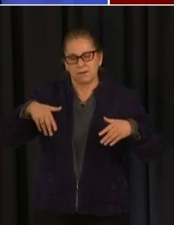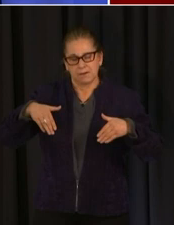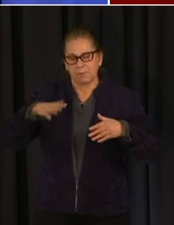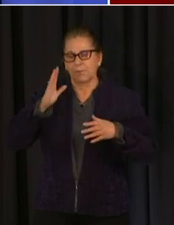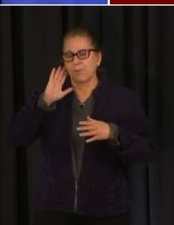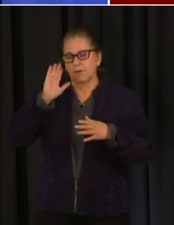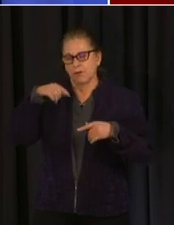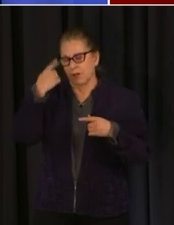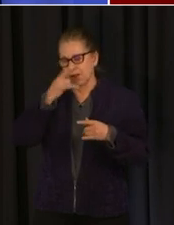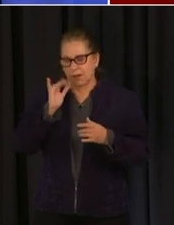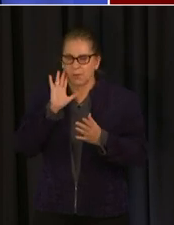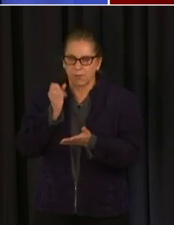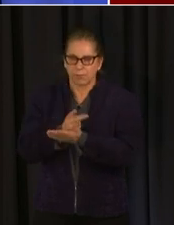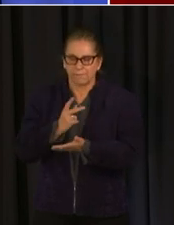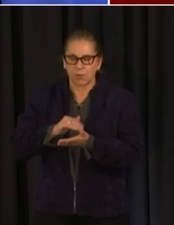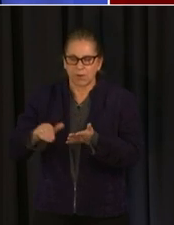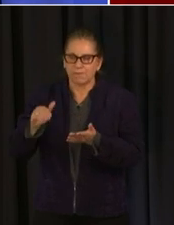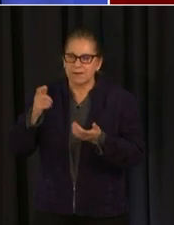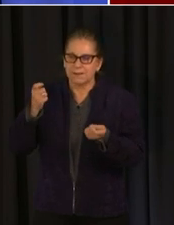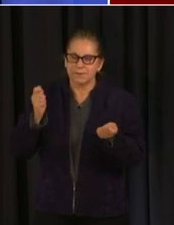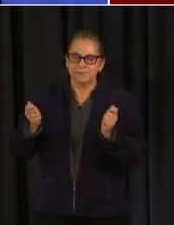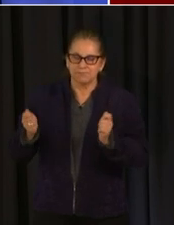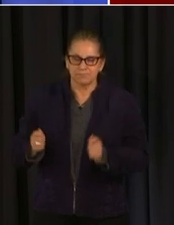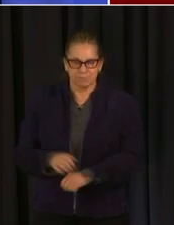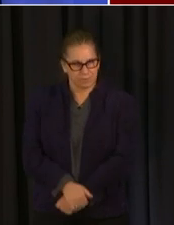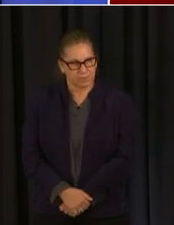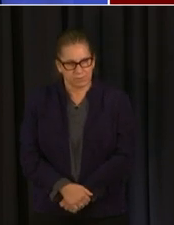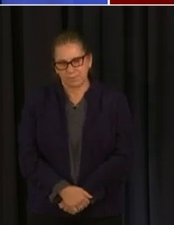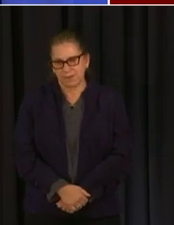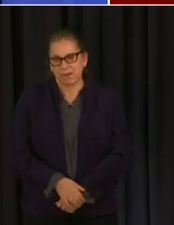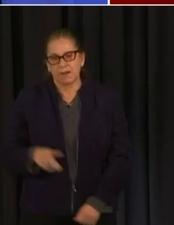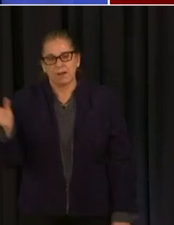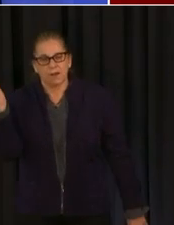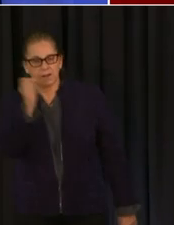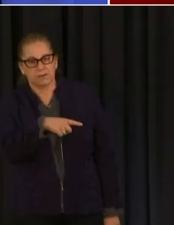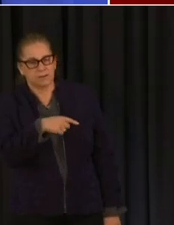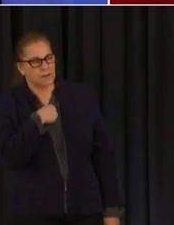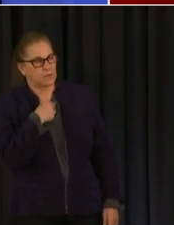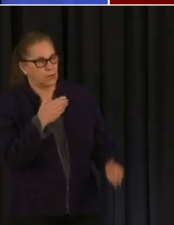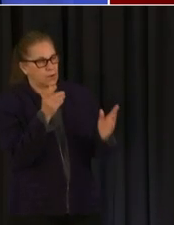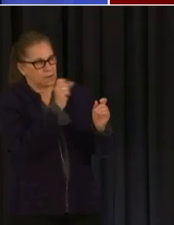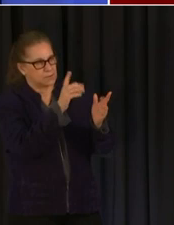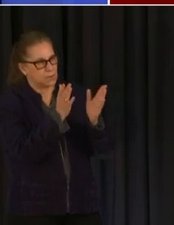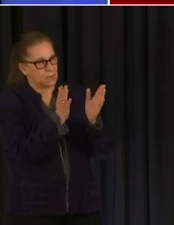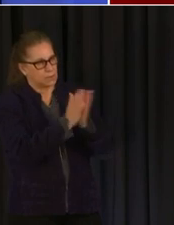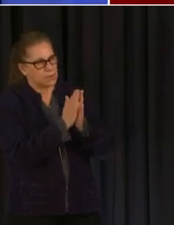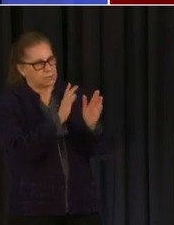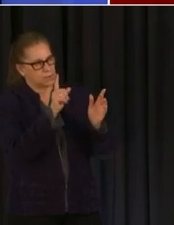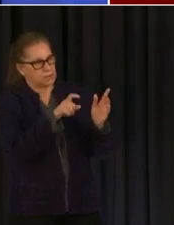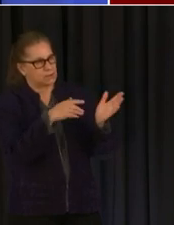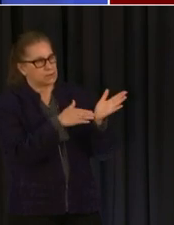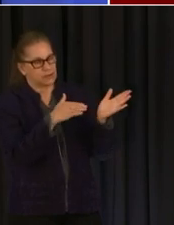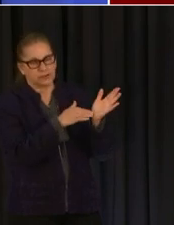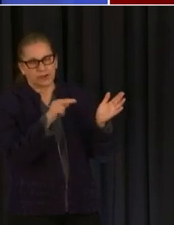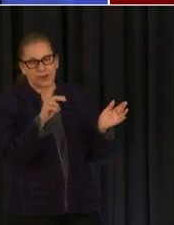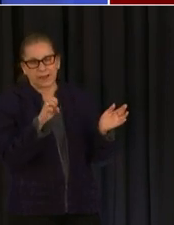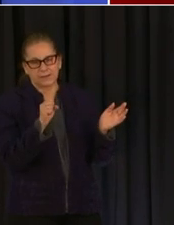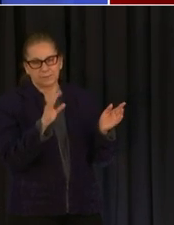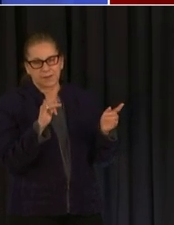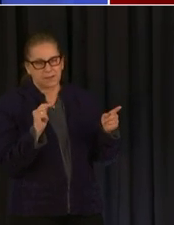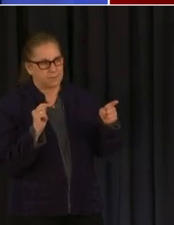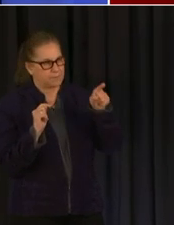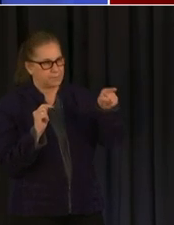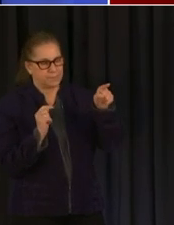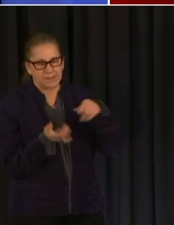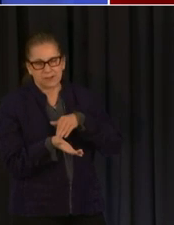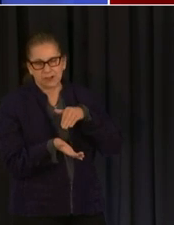and then dr nesbitt we haven't heard from you you've been at the front of this and i'm sure you know advising the mayor on this you